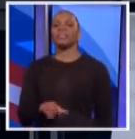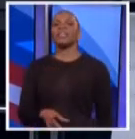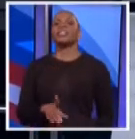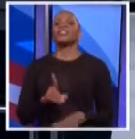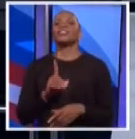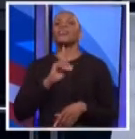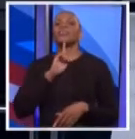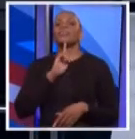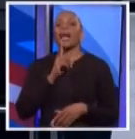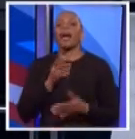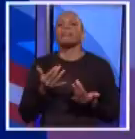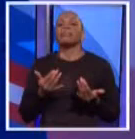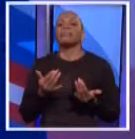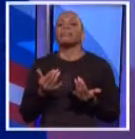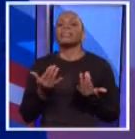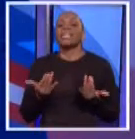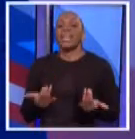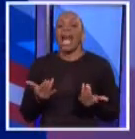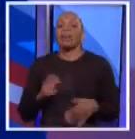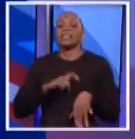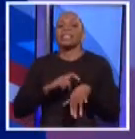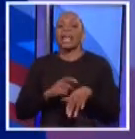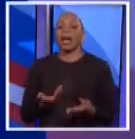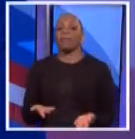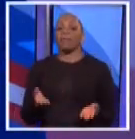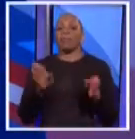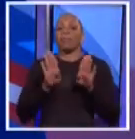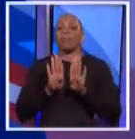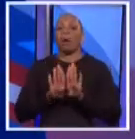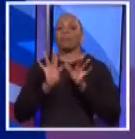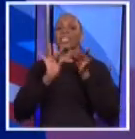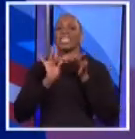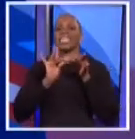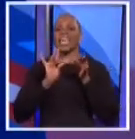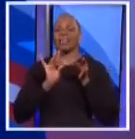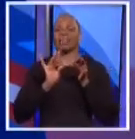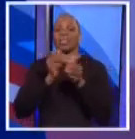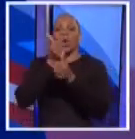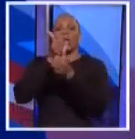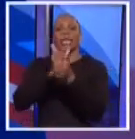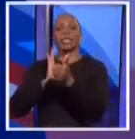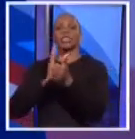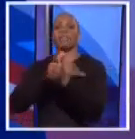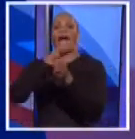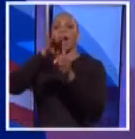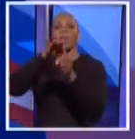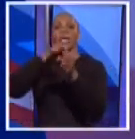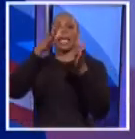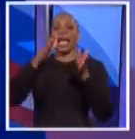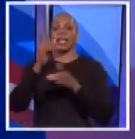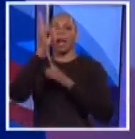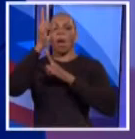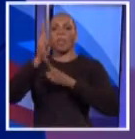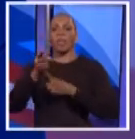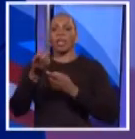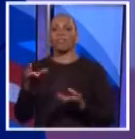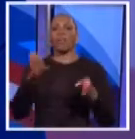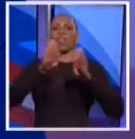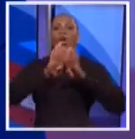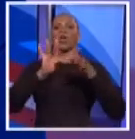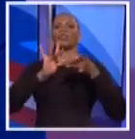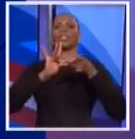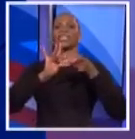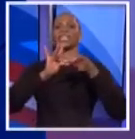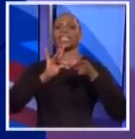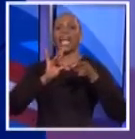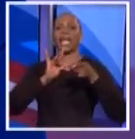Actually, now is the time that we go to closing statements. We'll now give each of our candidates one minute for a closing statement. The